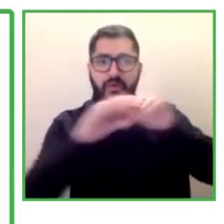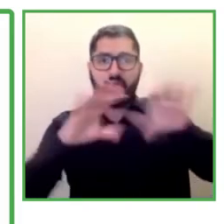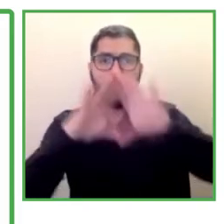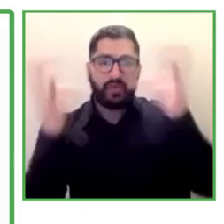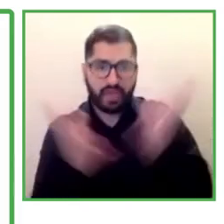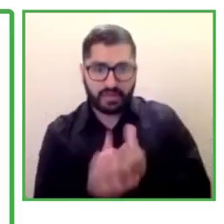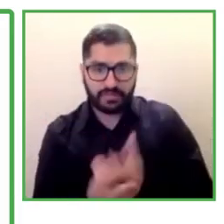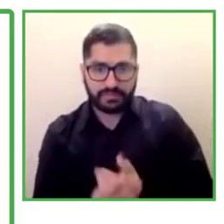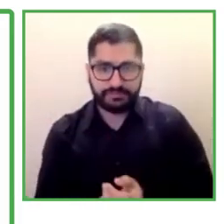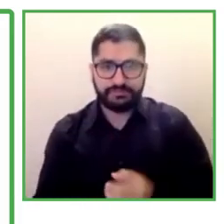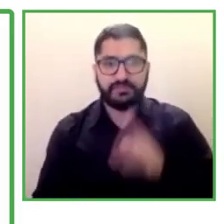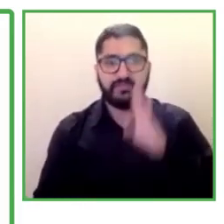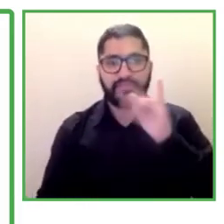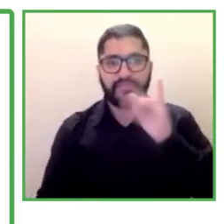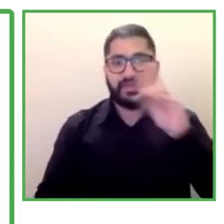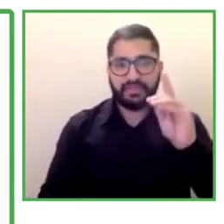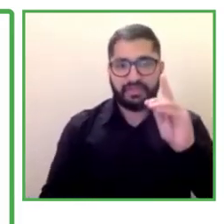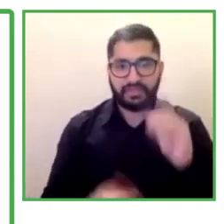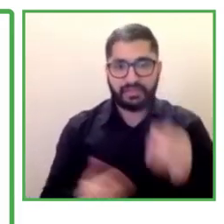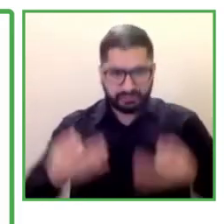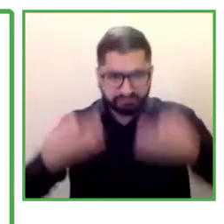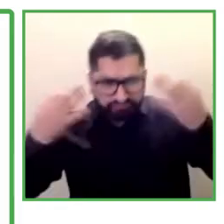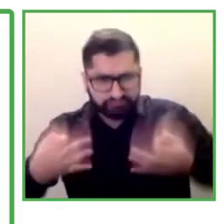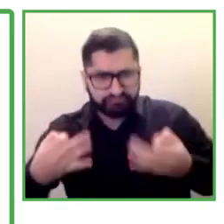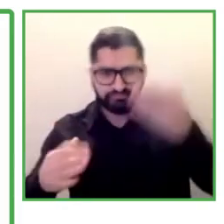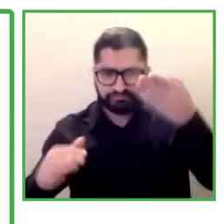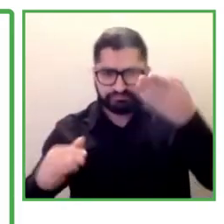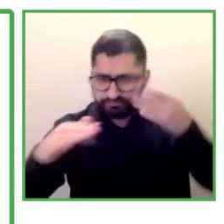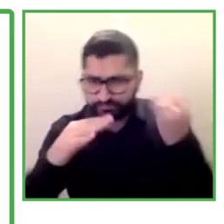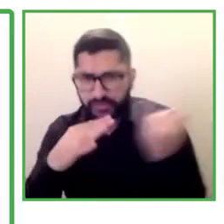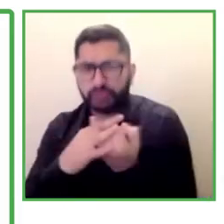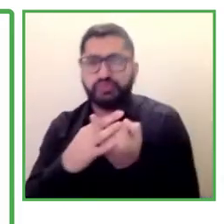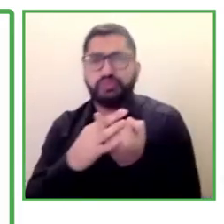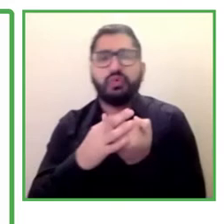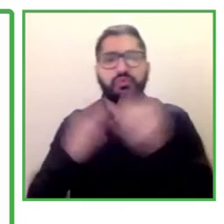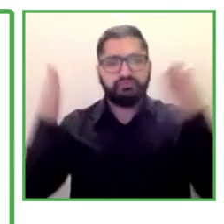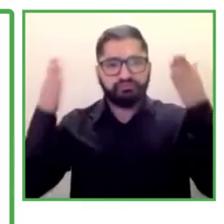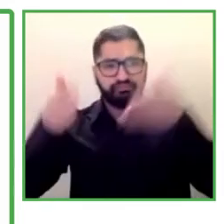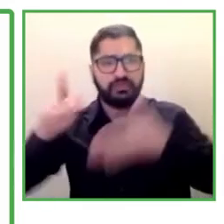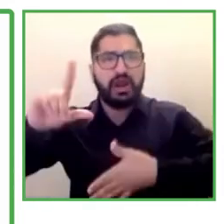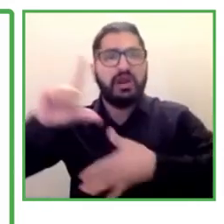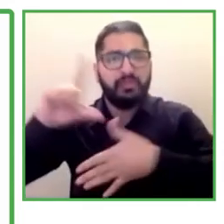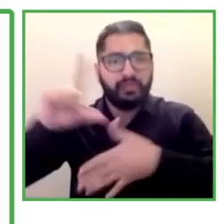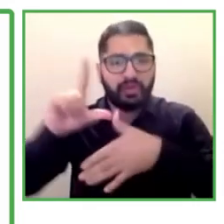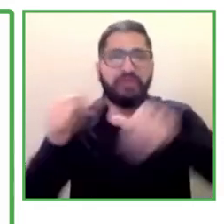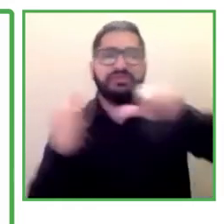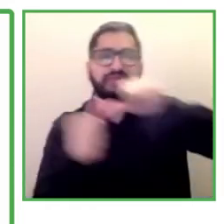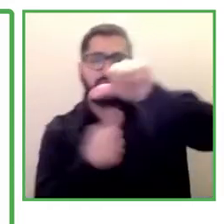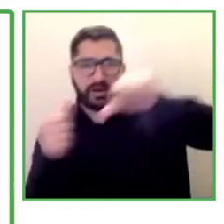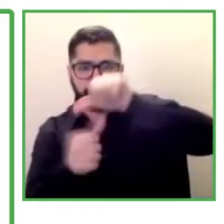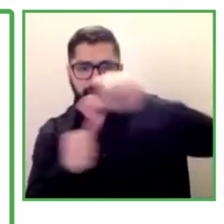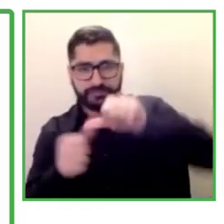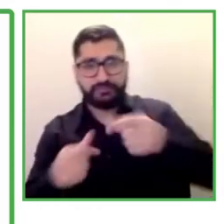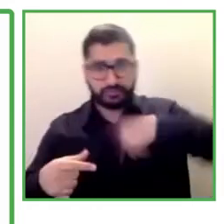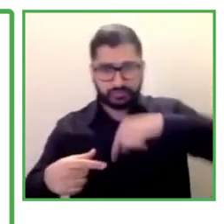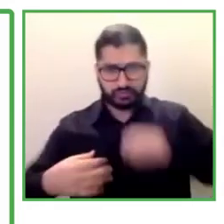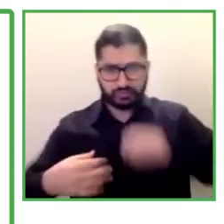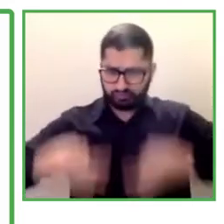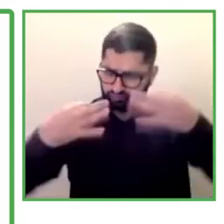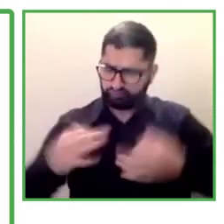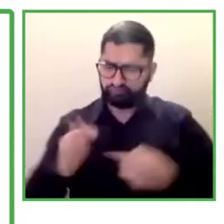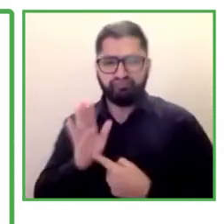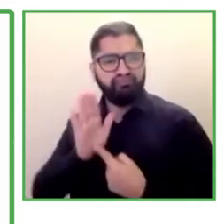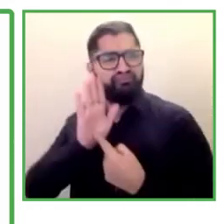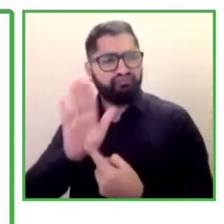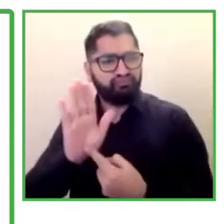accelerate the inclusion in Latin America and the Caribbean. We want to leverage innovation because we are sure that it is very important to go